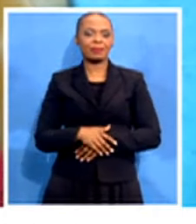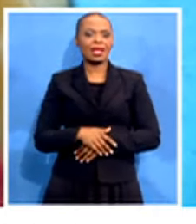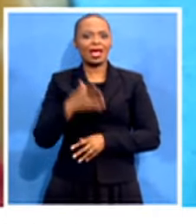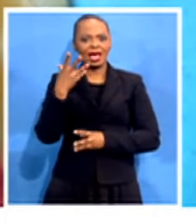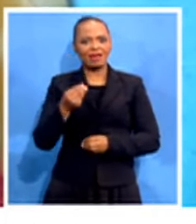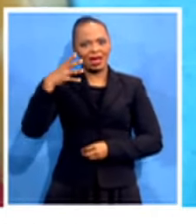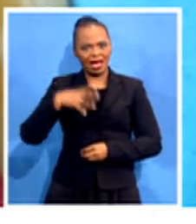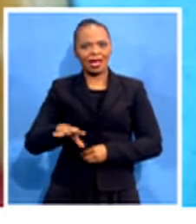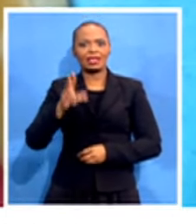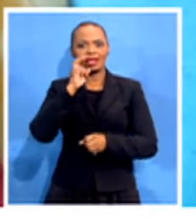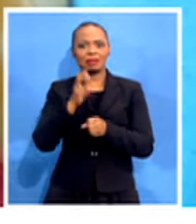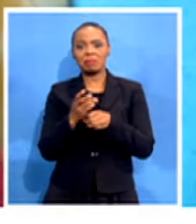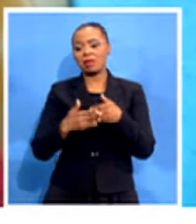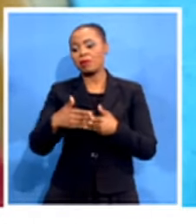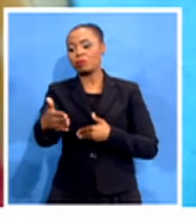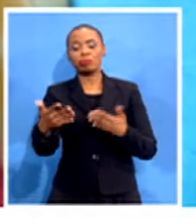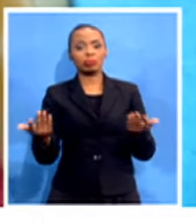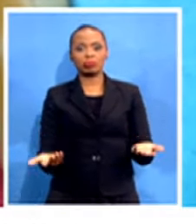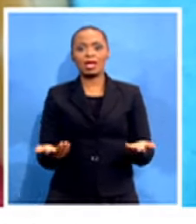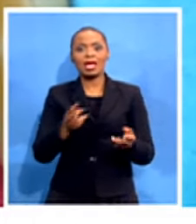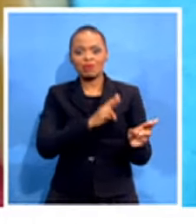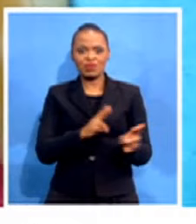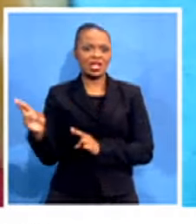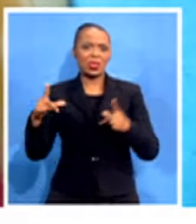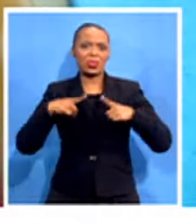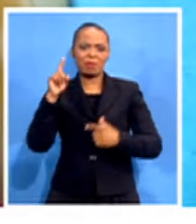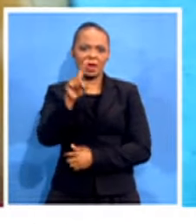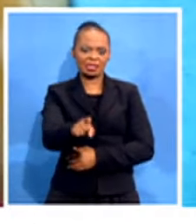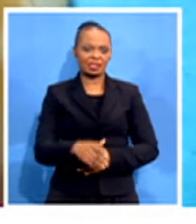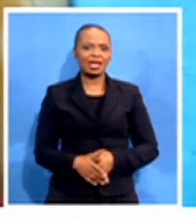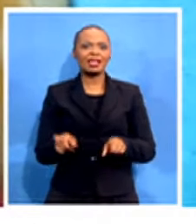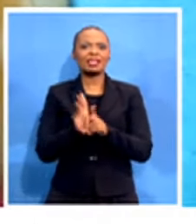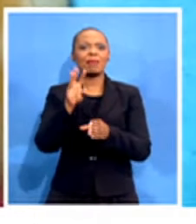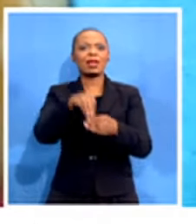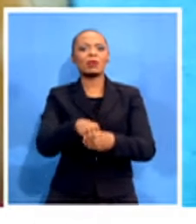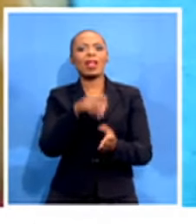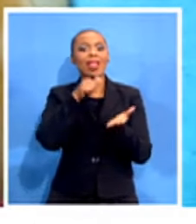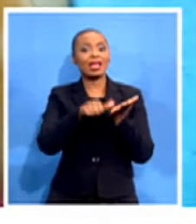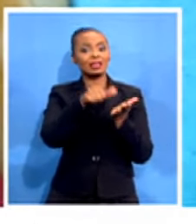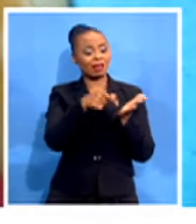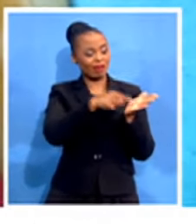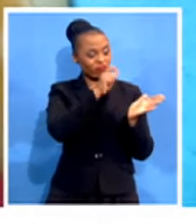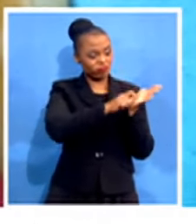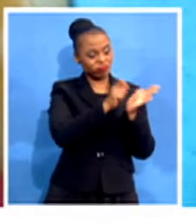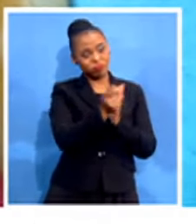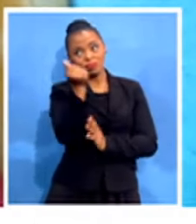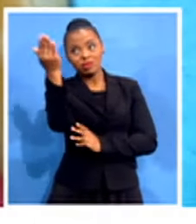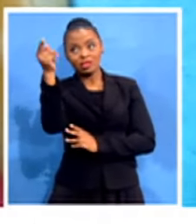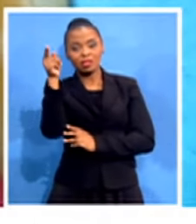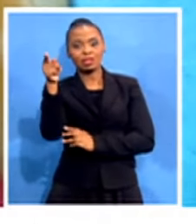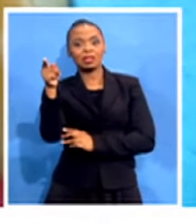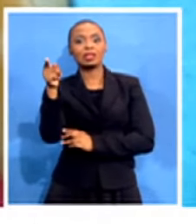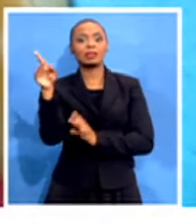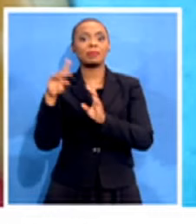be other health crisis that are coming in future and we must be ready at all the times. That includes, in our letter, have indicated the reports that were